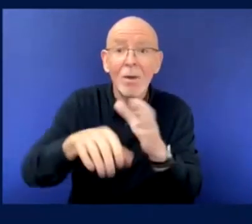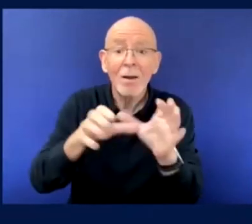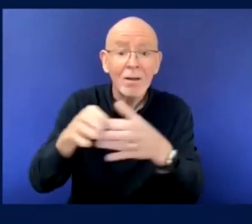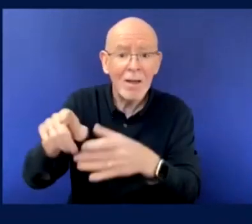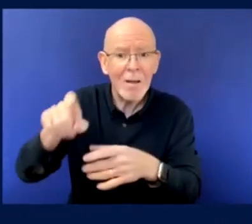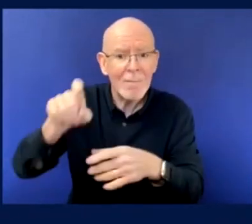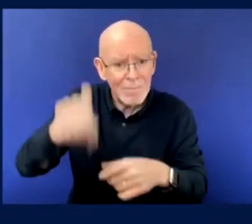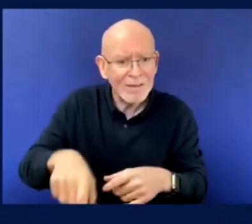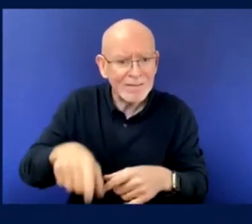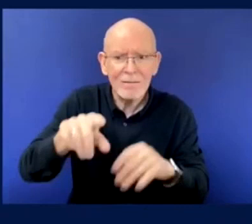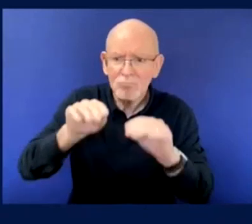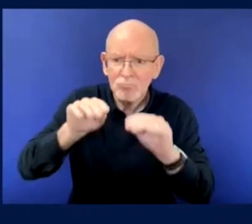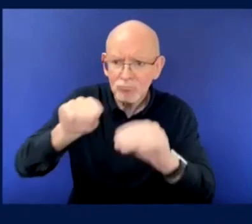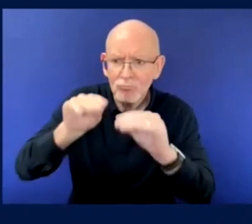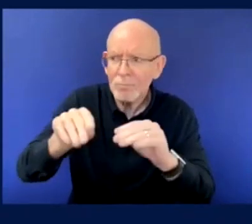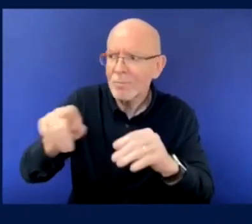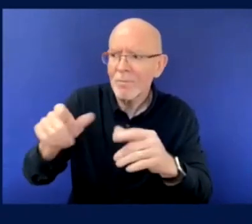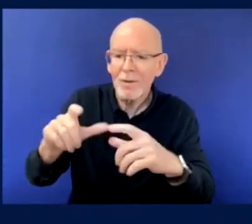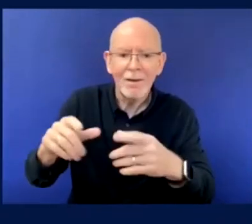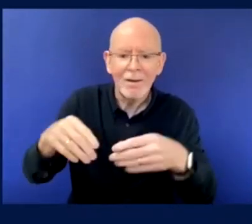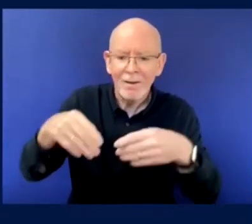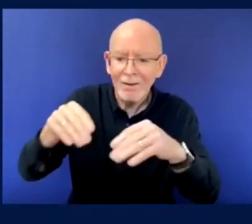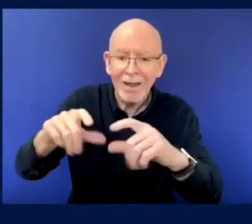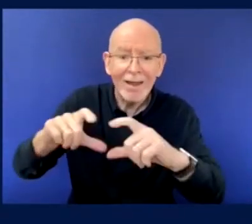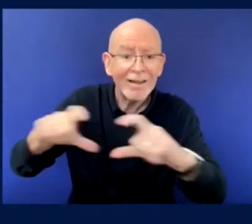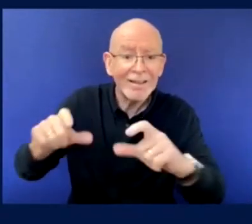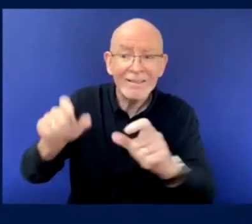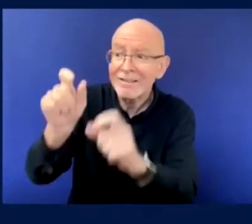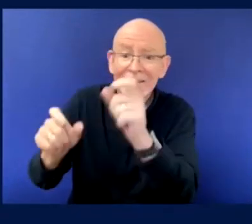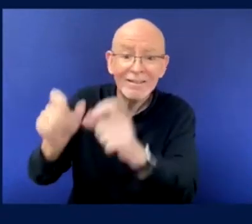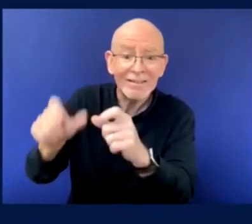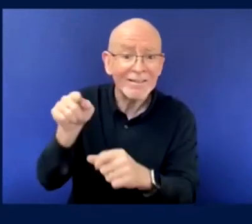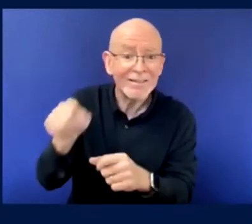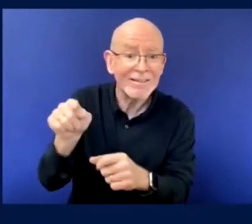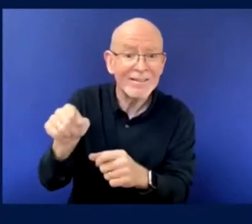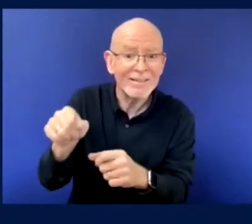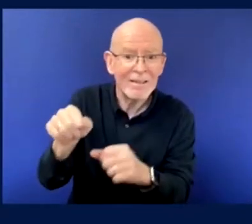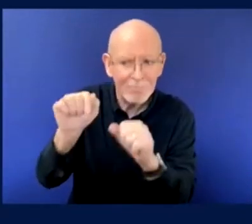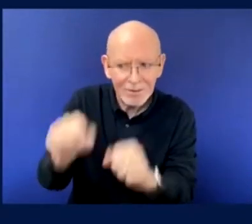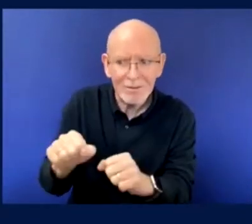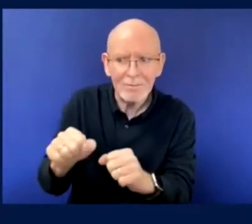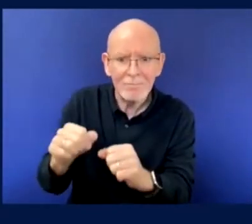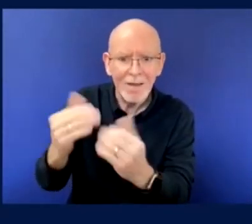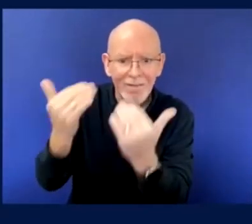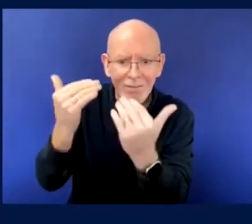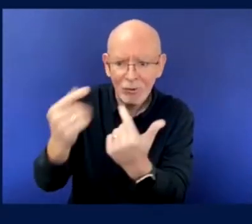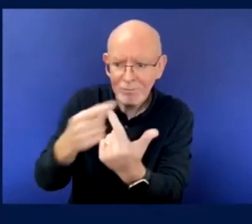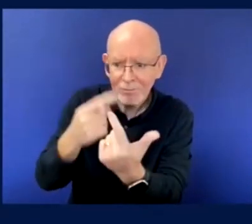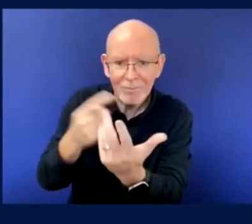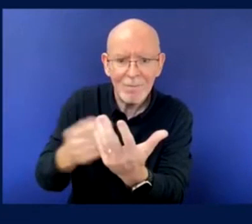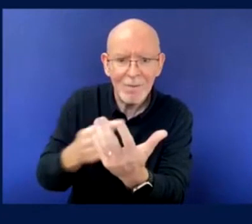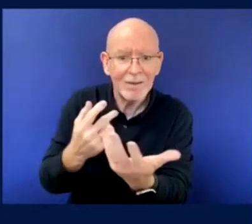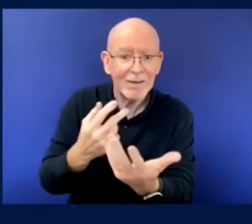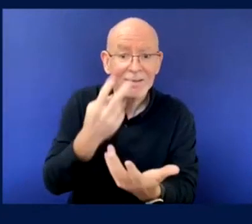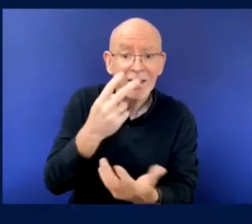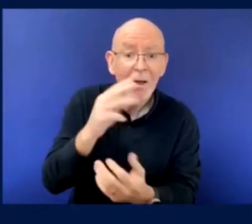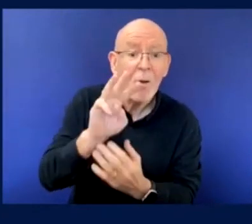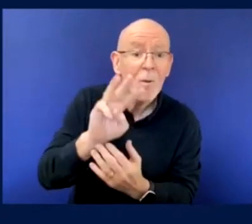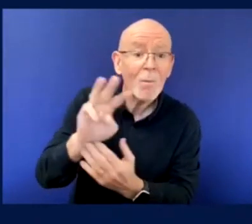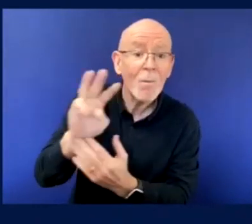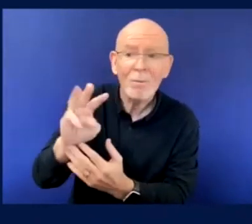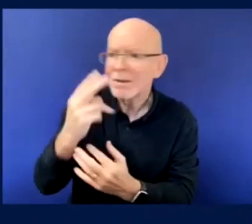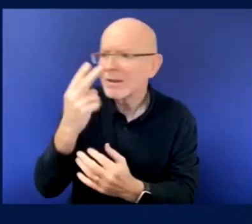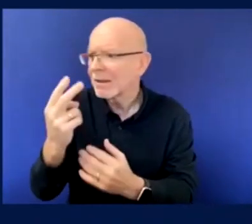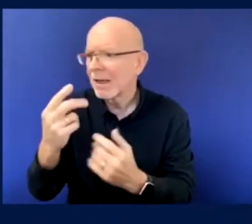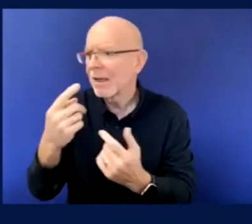in, in, uh, our section sections, uh, that you find when they have, uh, informations about wheelchair